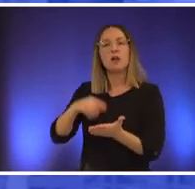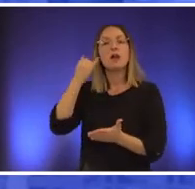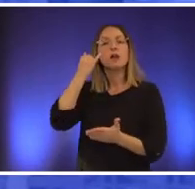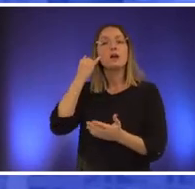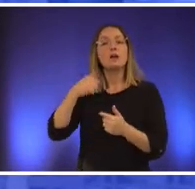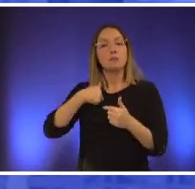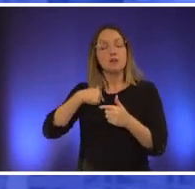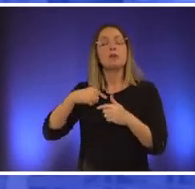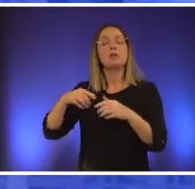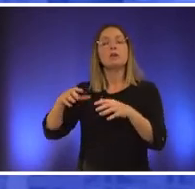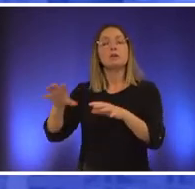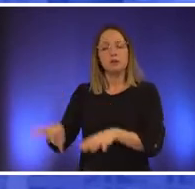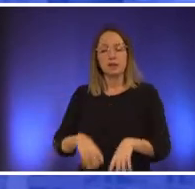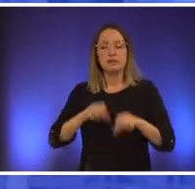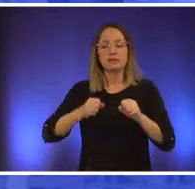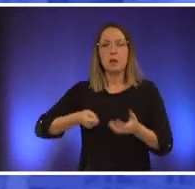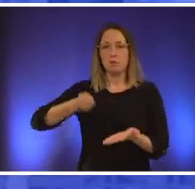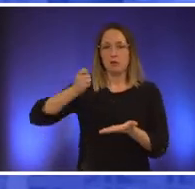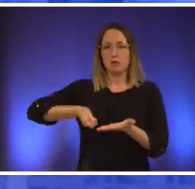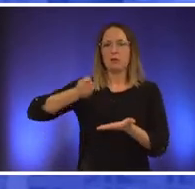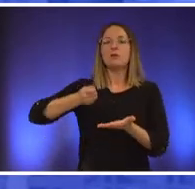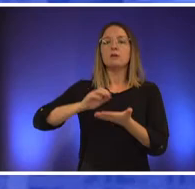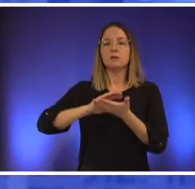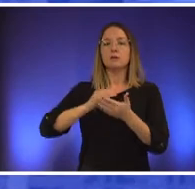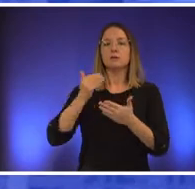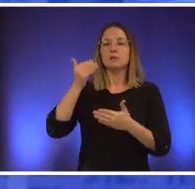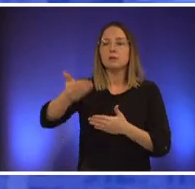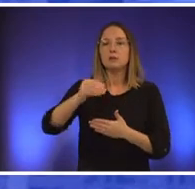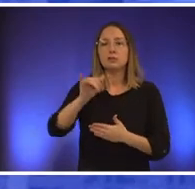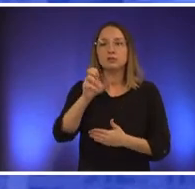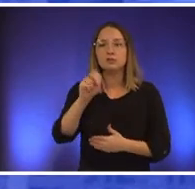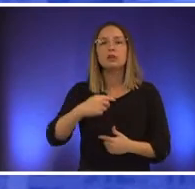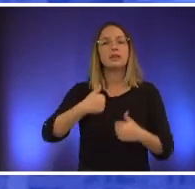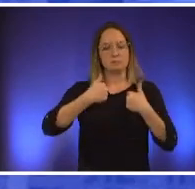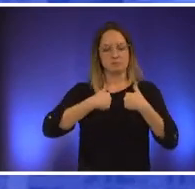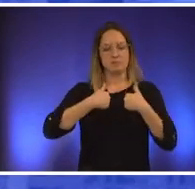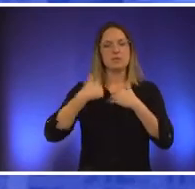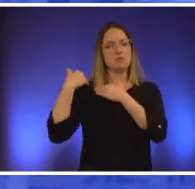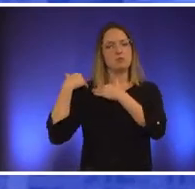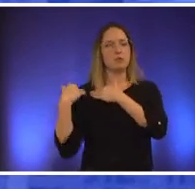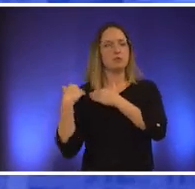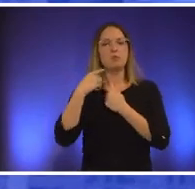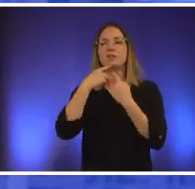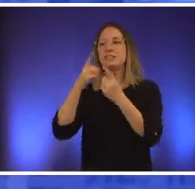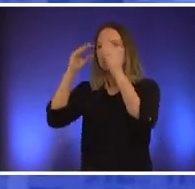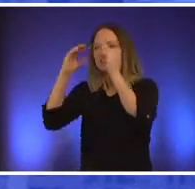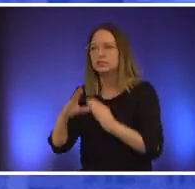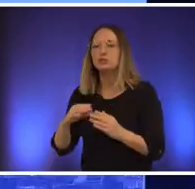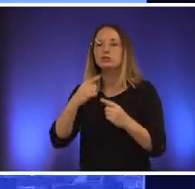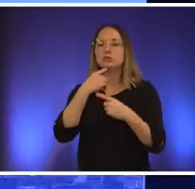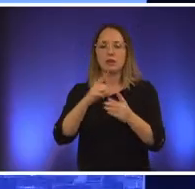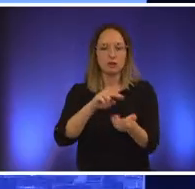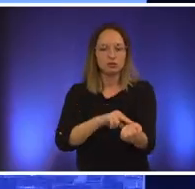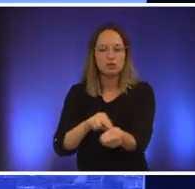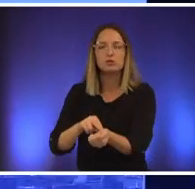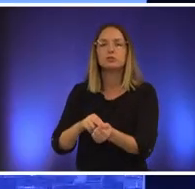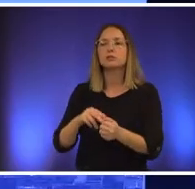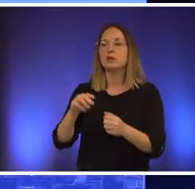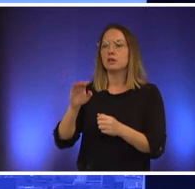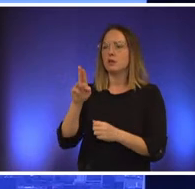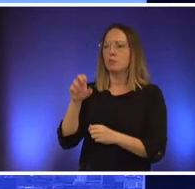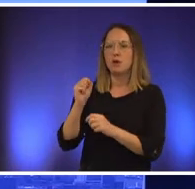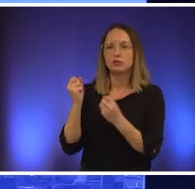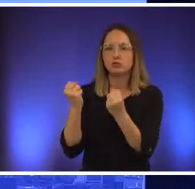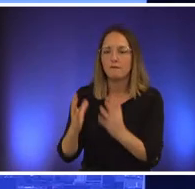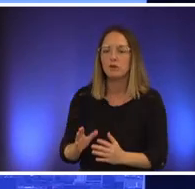will be held accountable to say to the nurse and the teacher and the bus driver you belong here in the heart of the city this is we're losing our